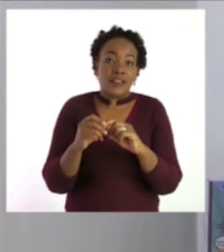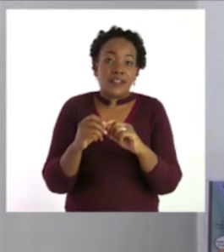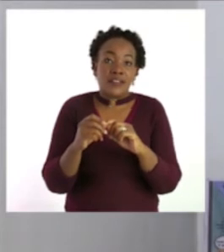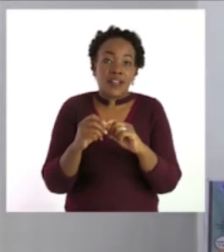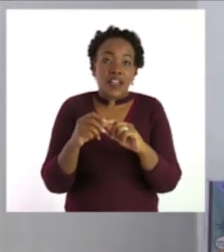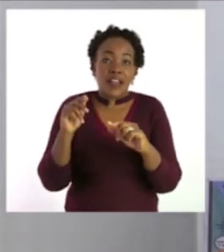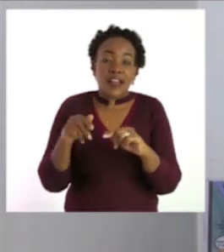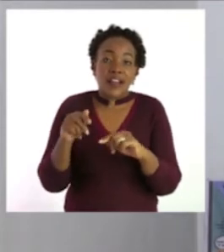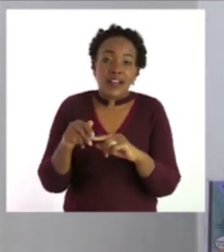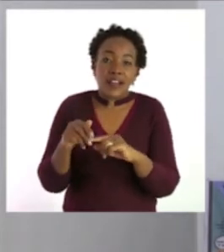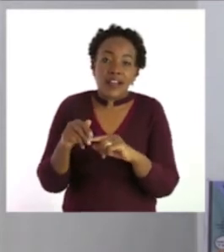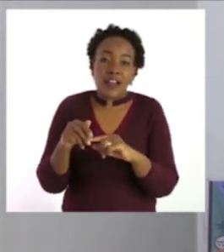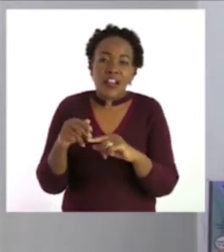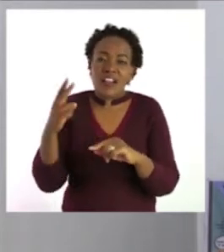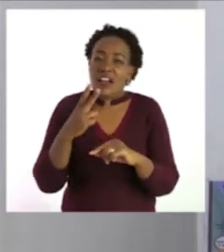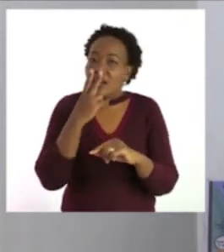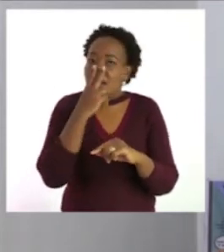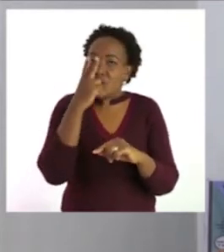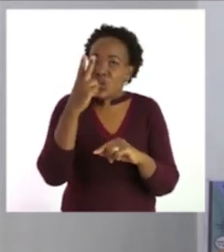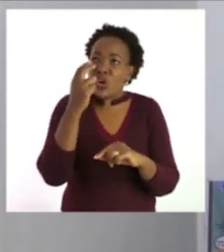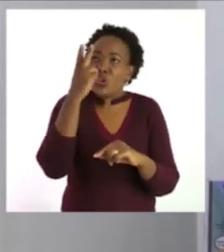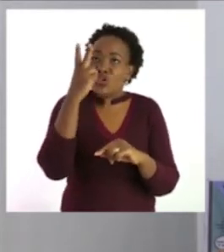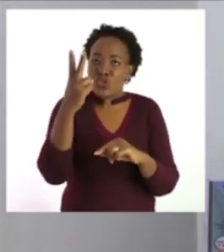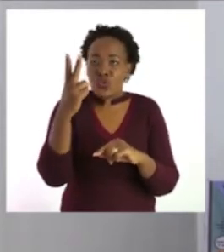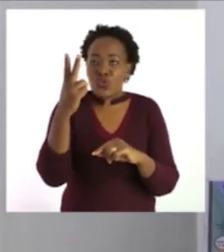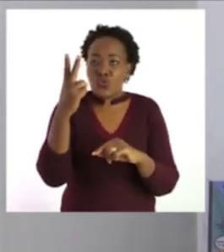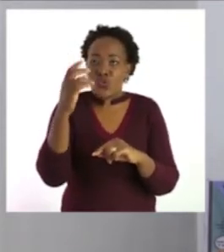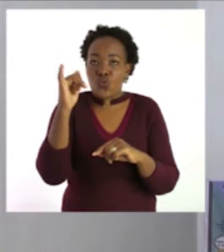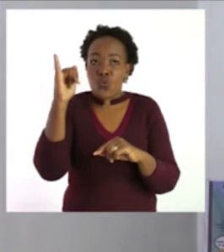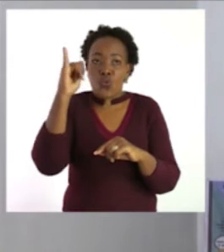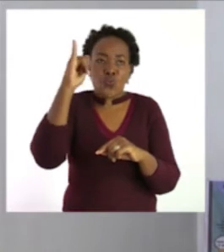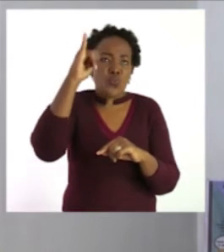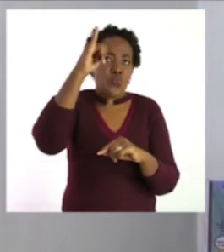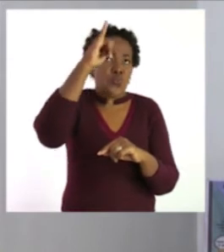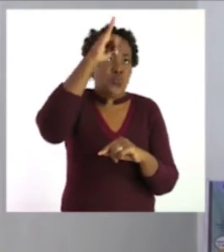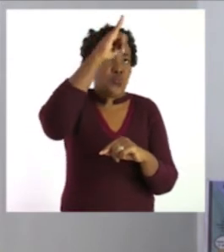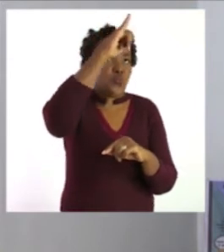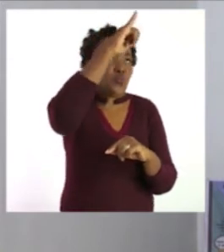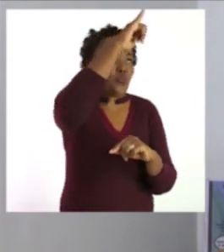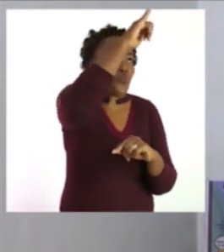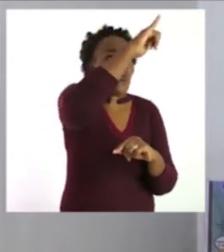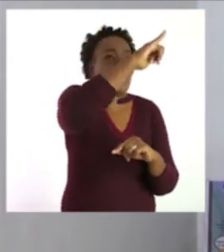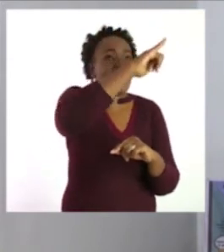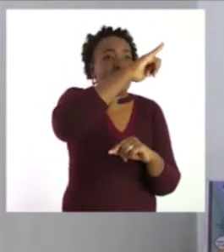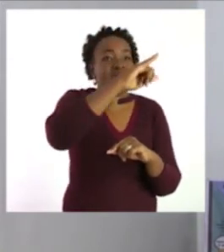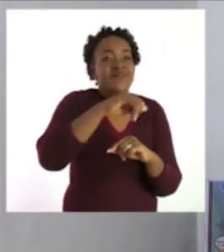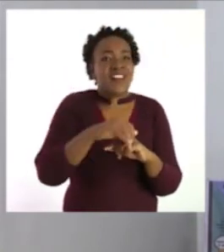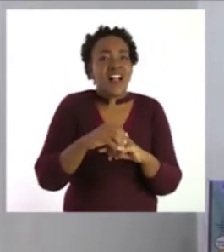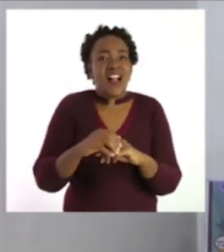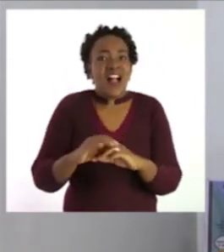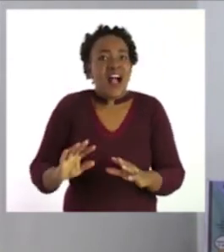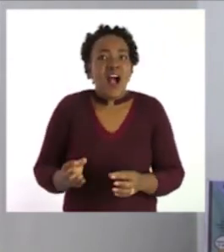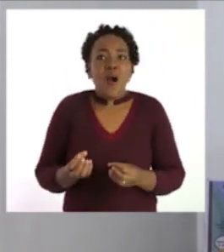And I saw two planes flying above. How many